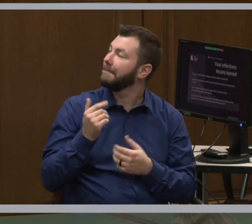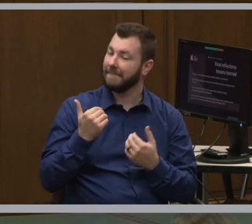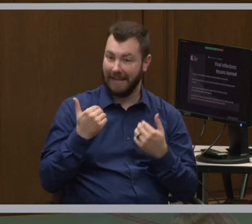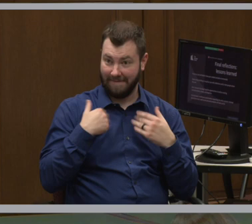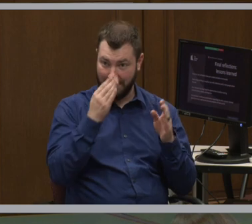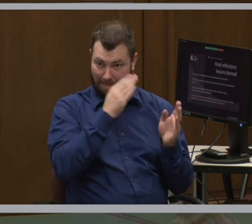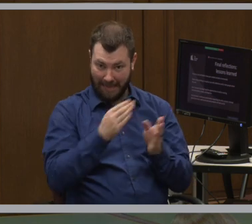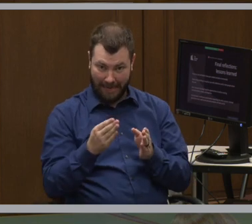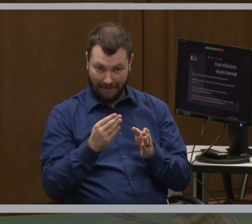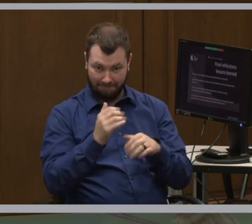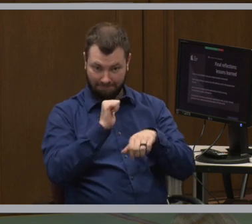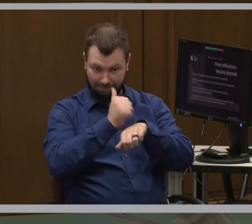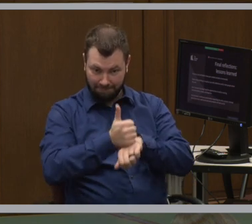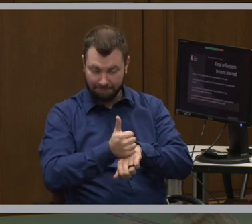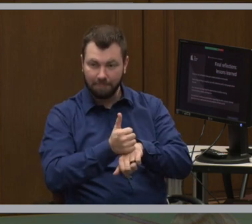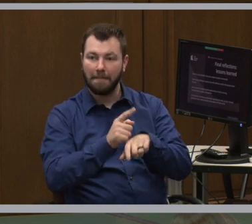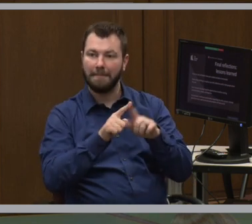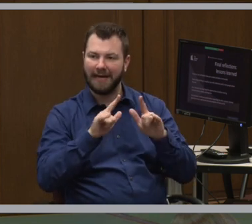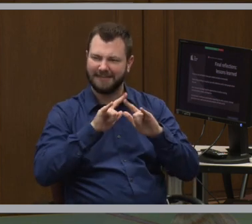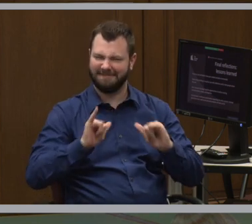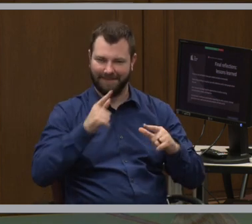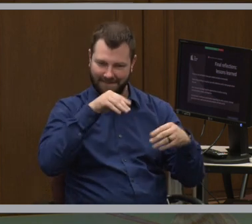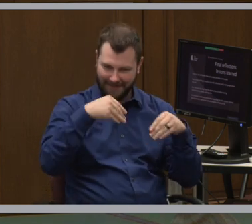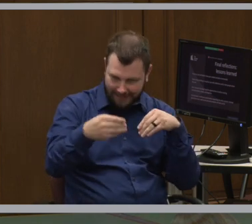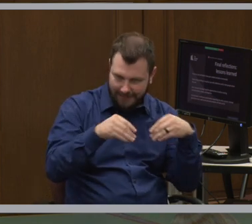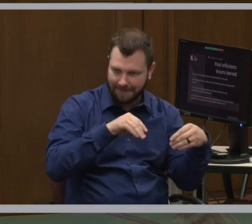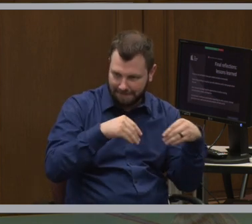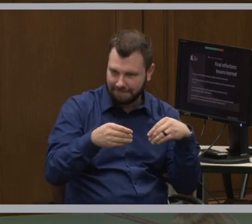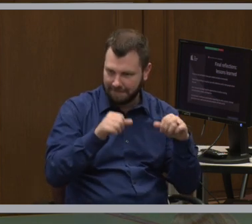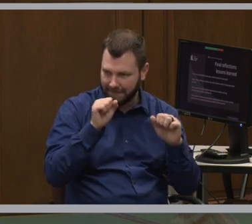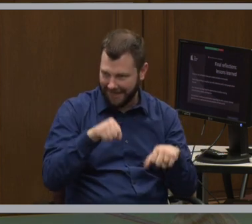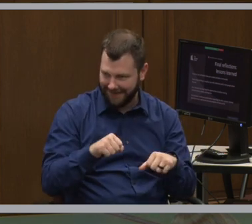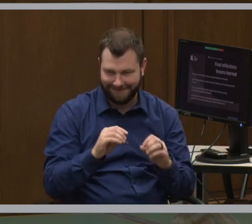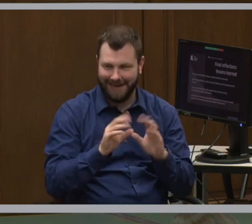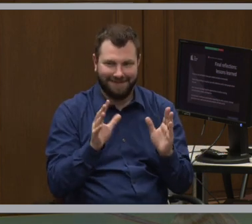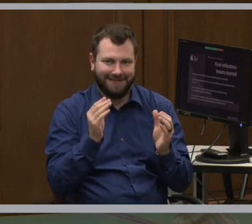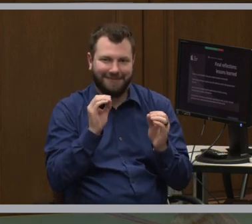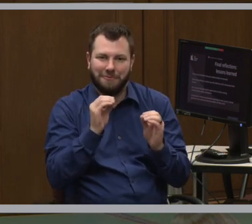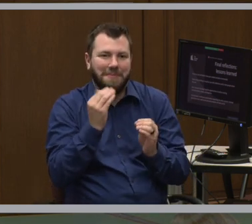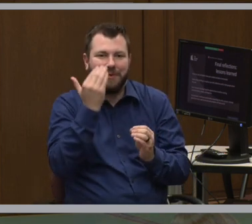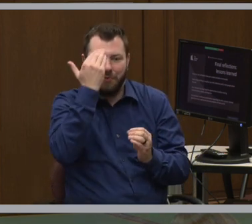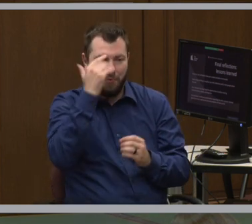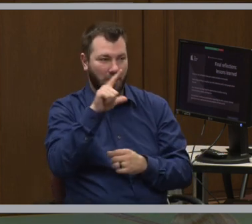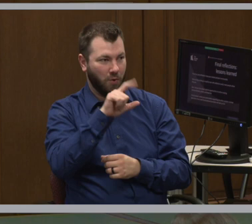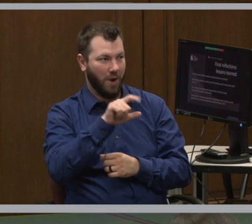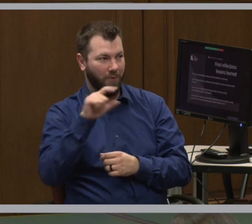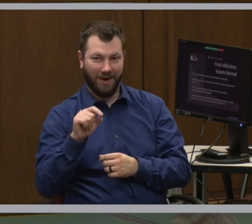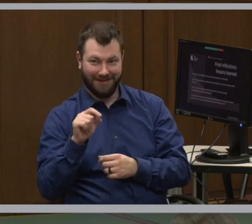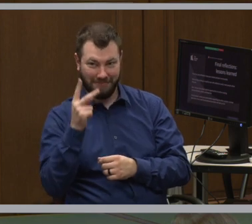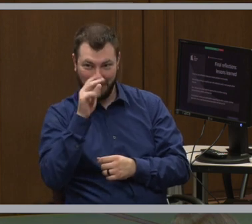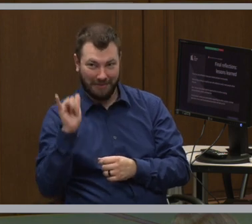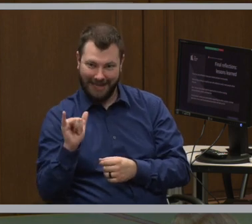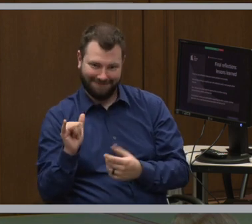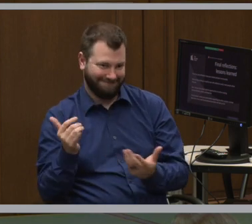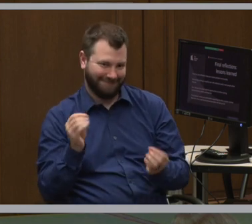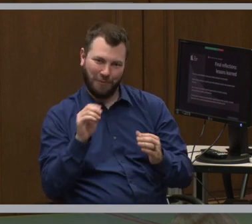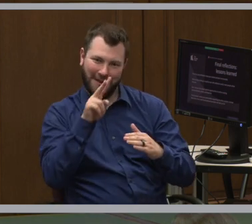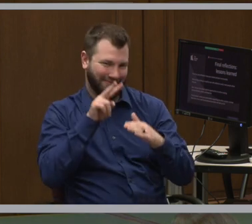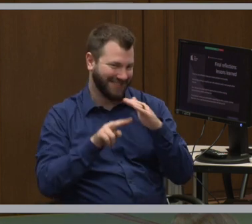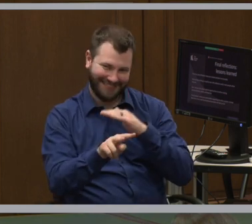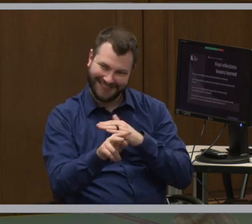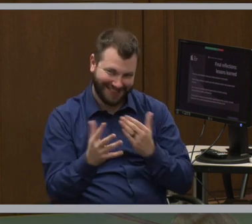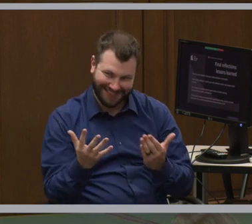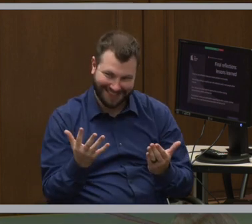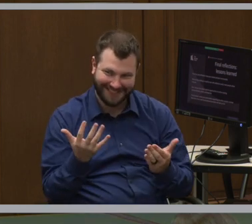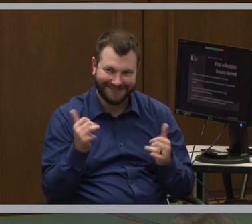plan, but being flexible. Obviously, no one knew how 2020 was going to turn out, even under the